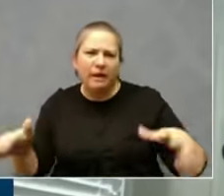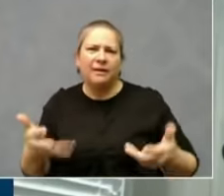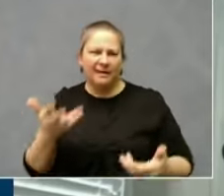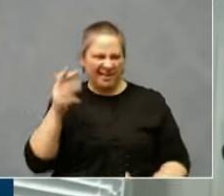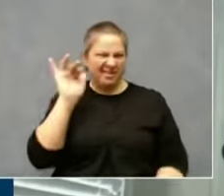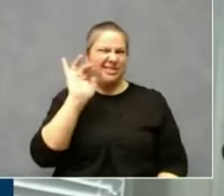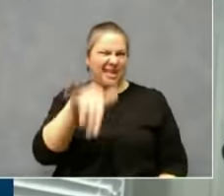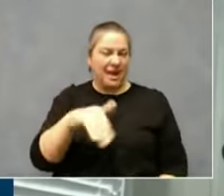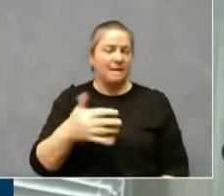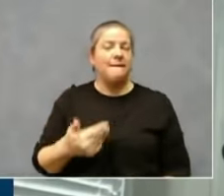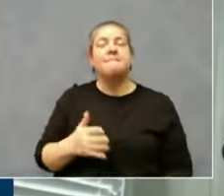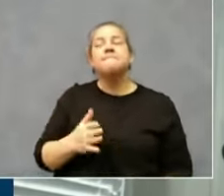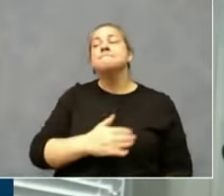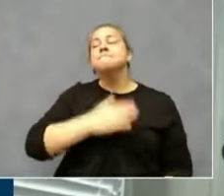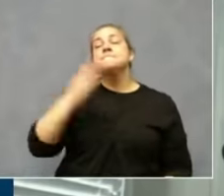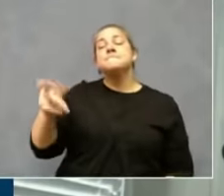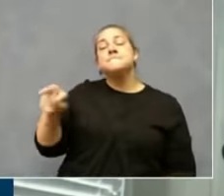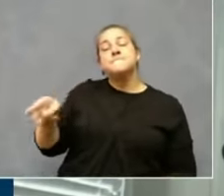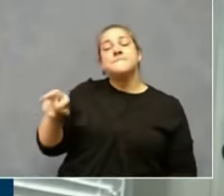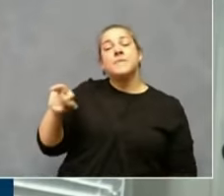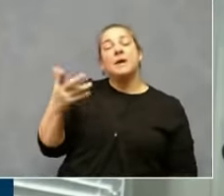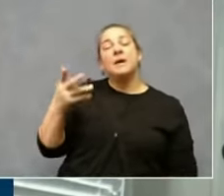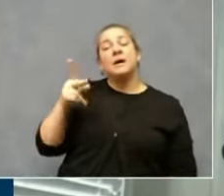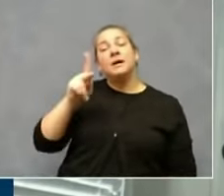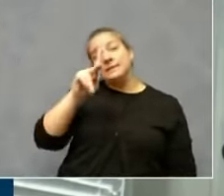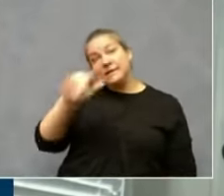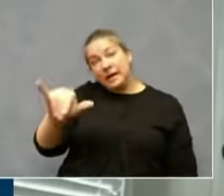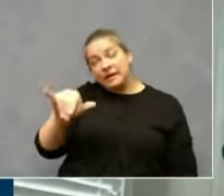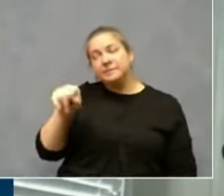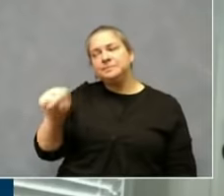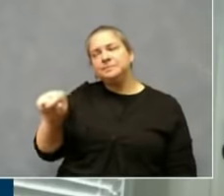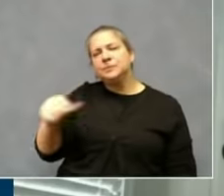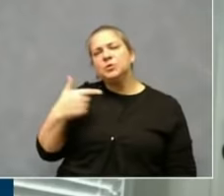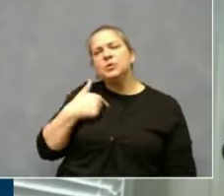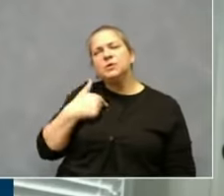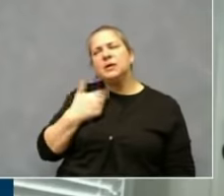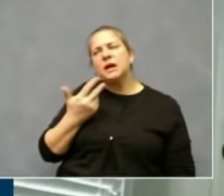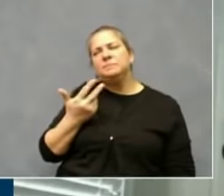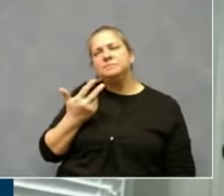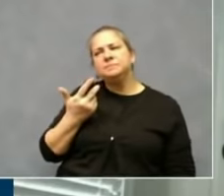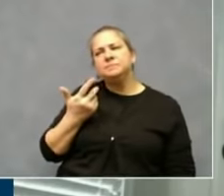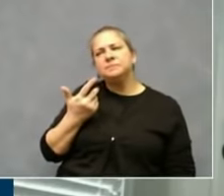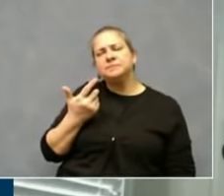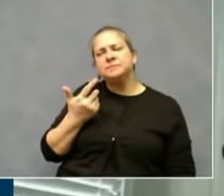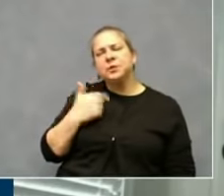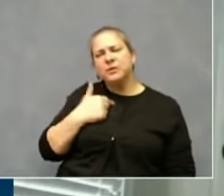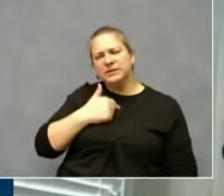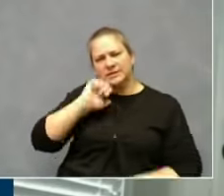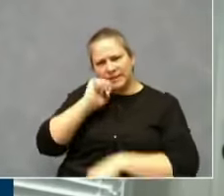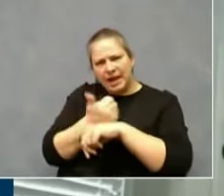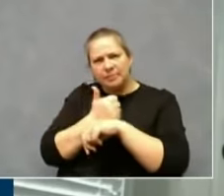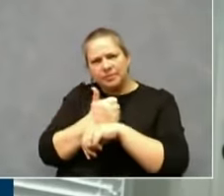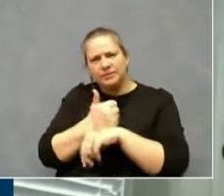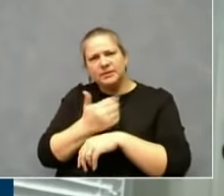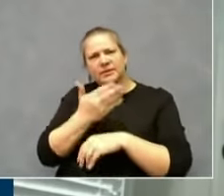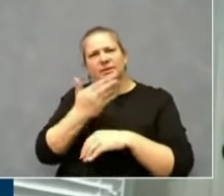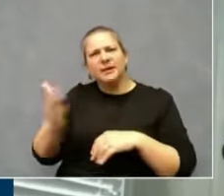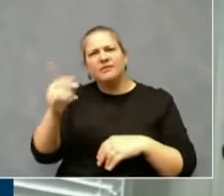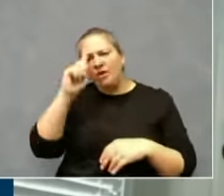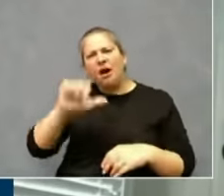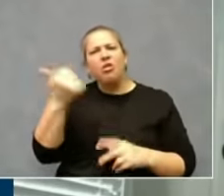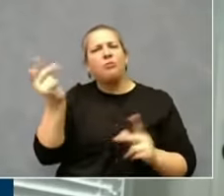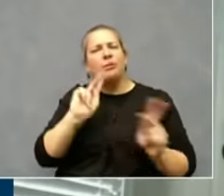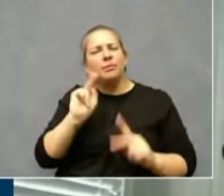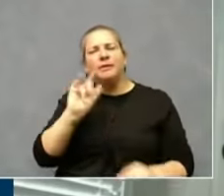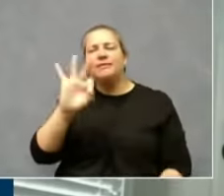so that we can try to assist people if they have various other needs for housing